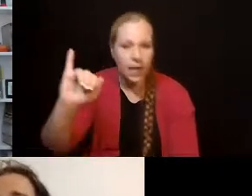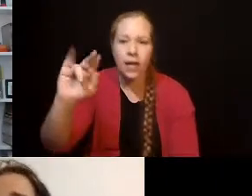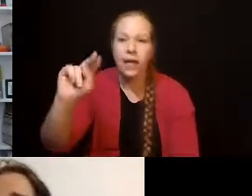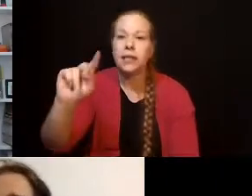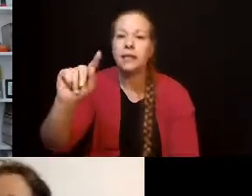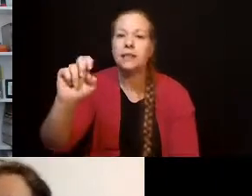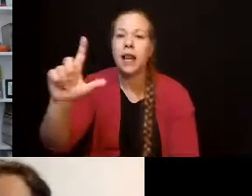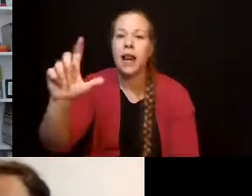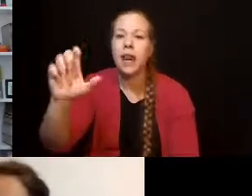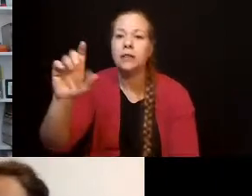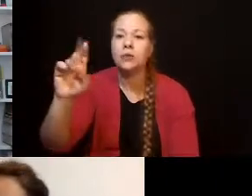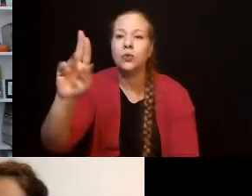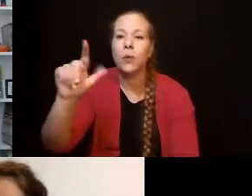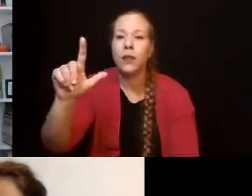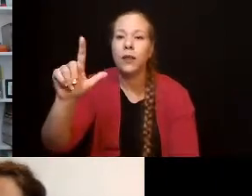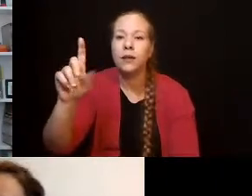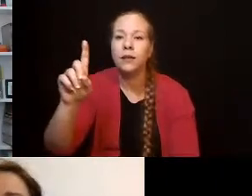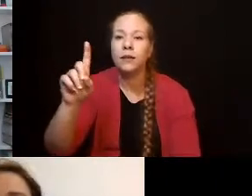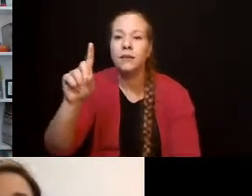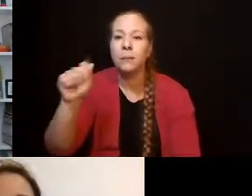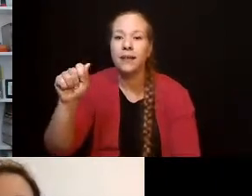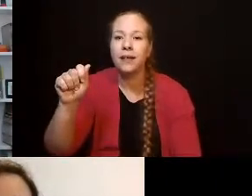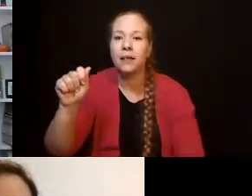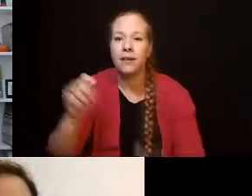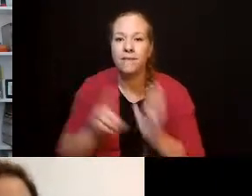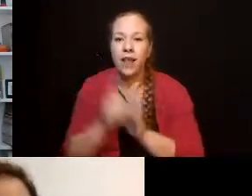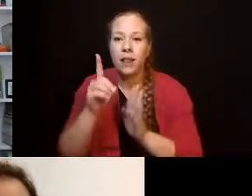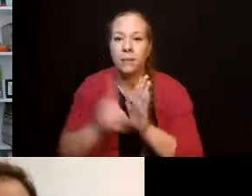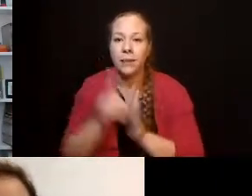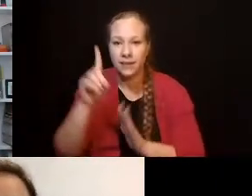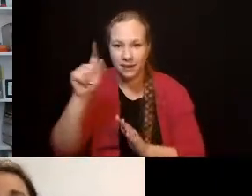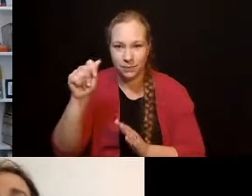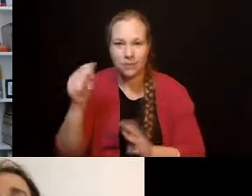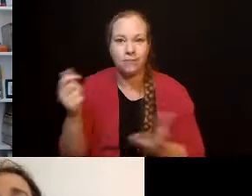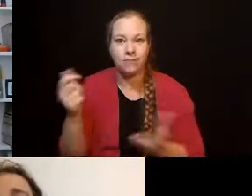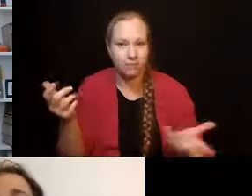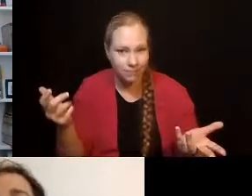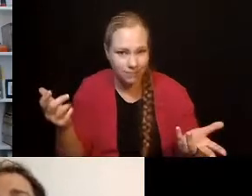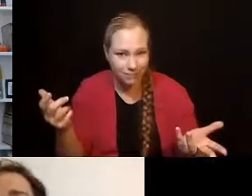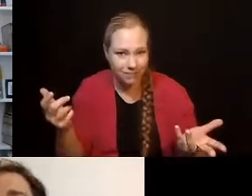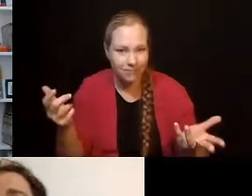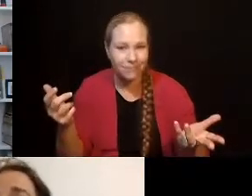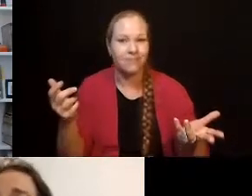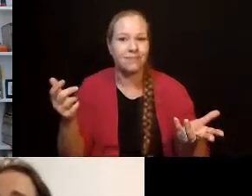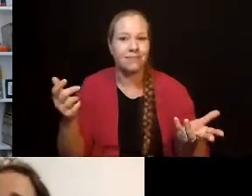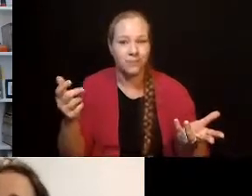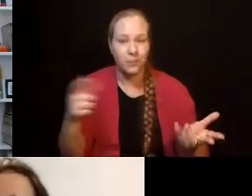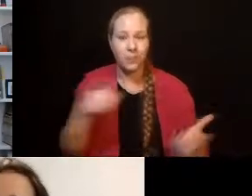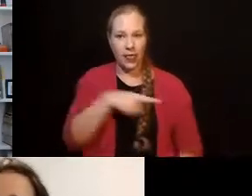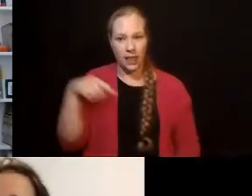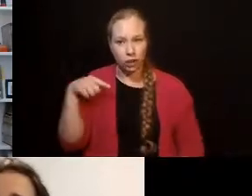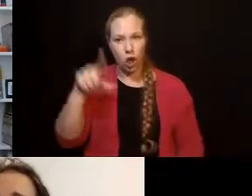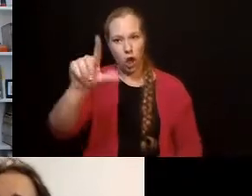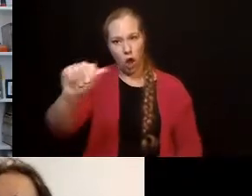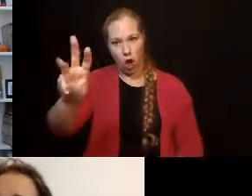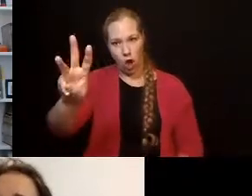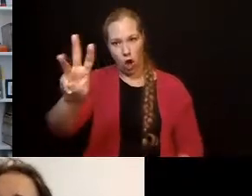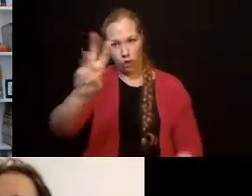Our self-advocates have done a lot of work with our legislators to just say, you know what? That's not okay.